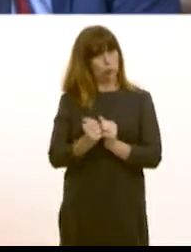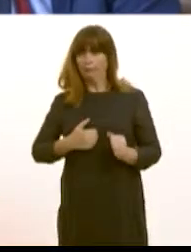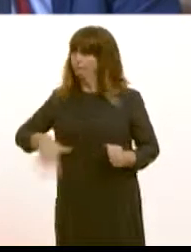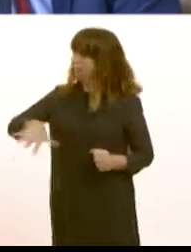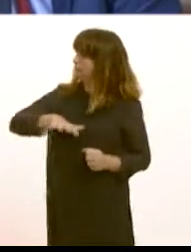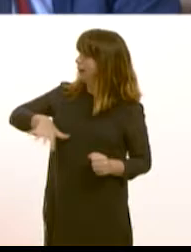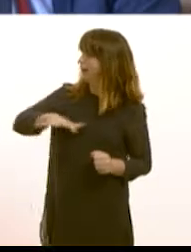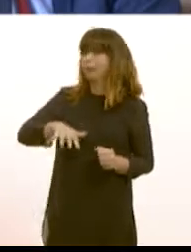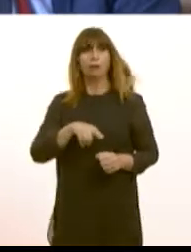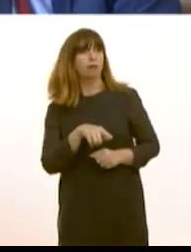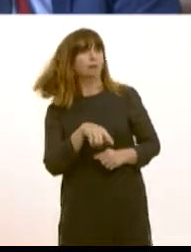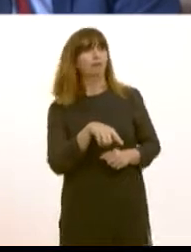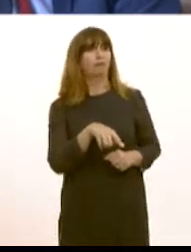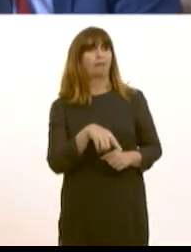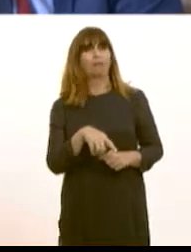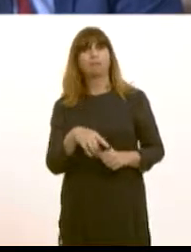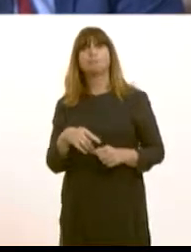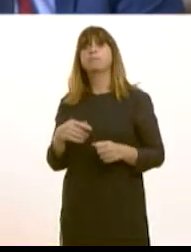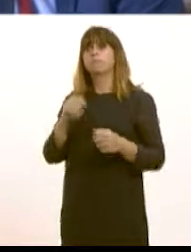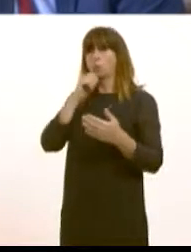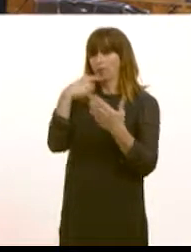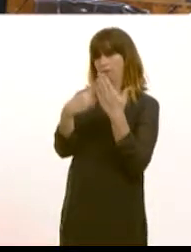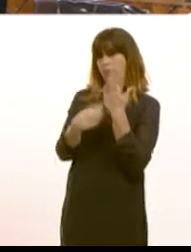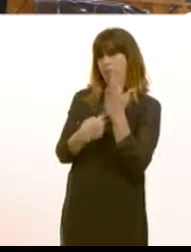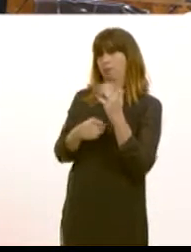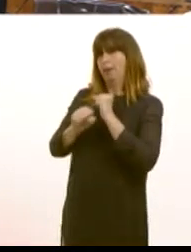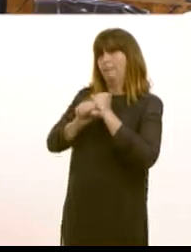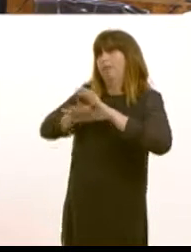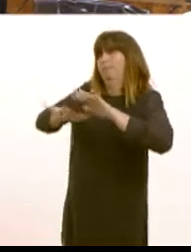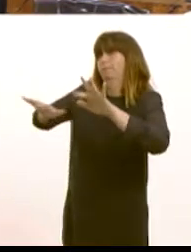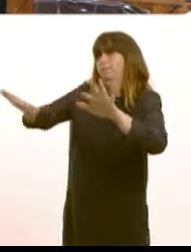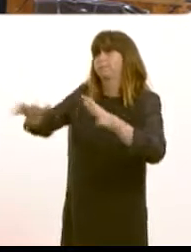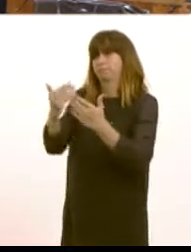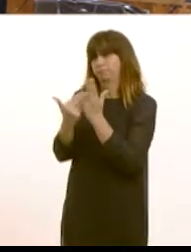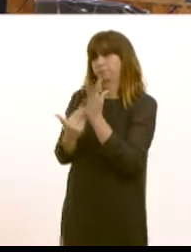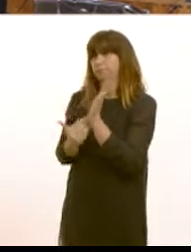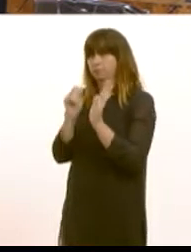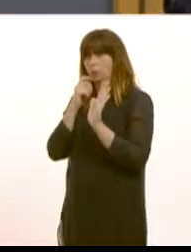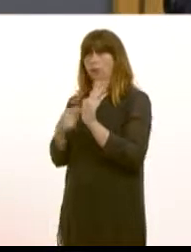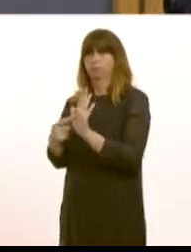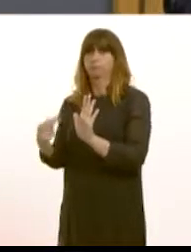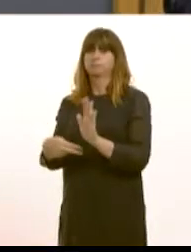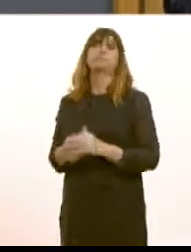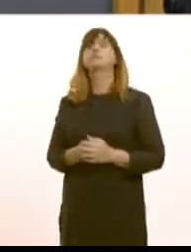Cavernment Secretary will make will outline in detail how that campaign will proceed Nathan Gill